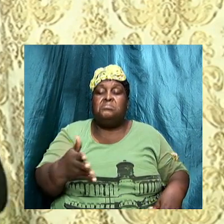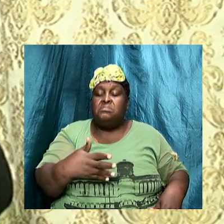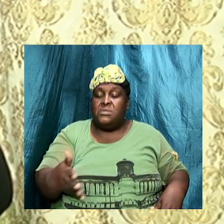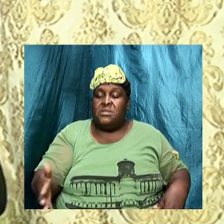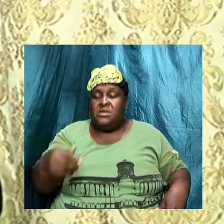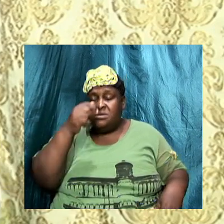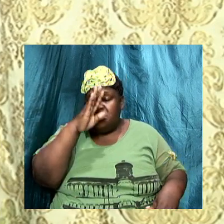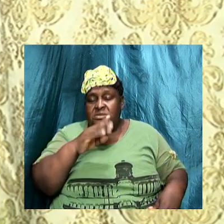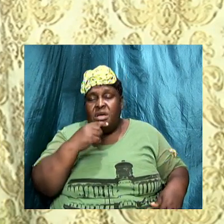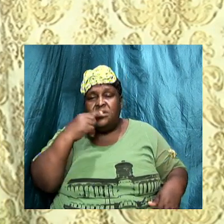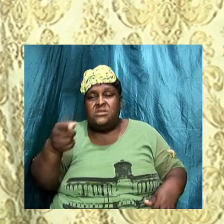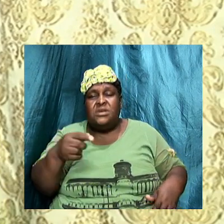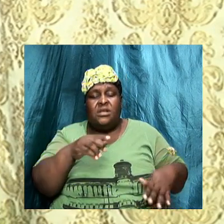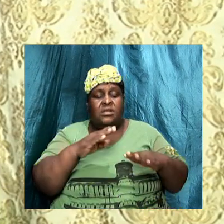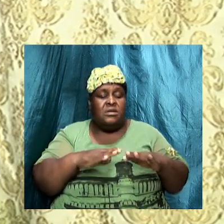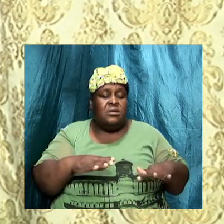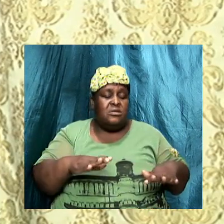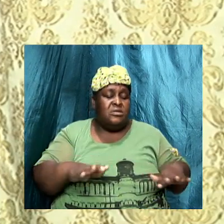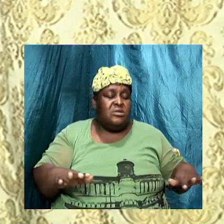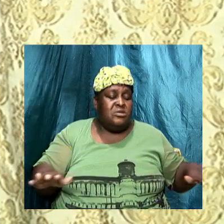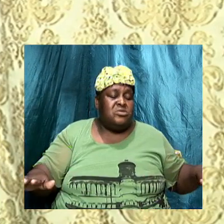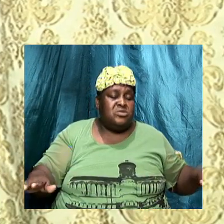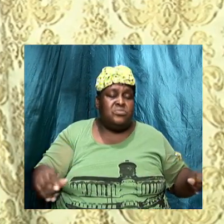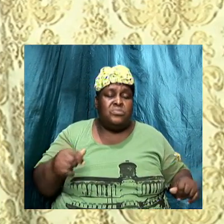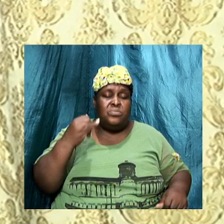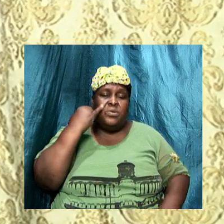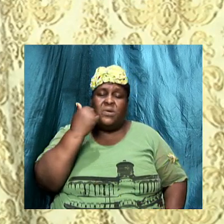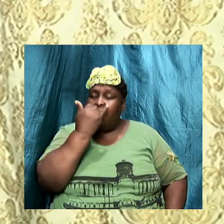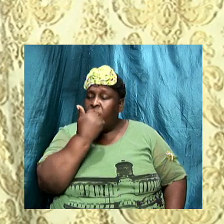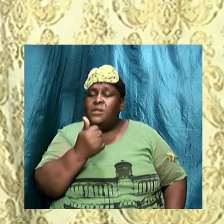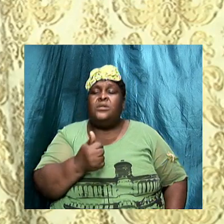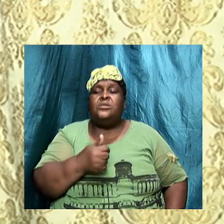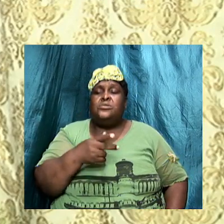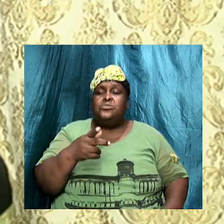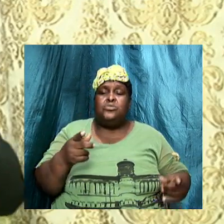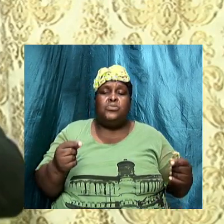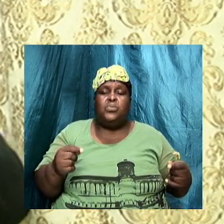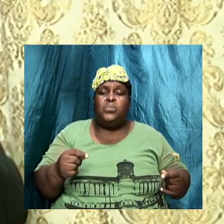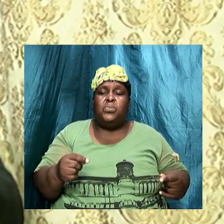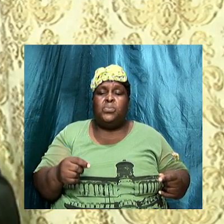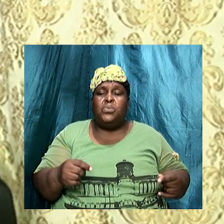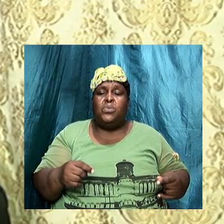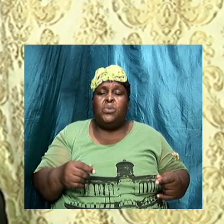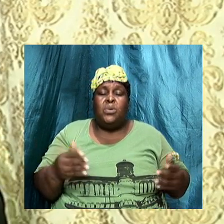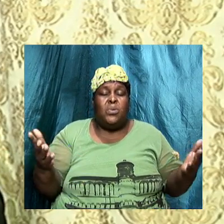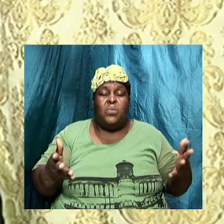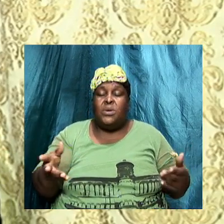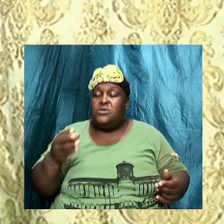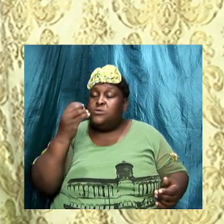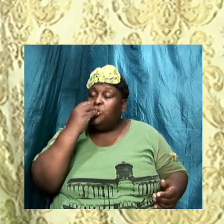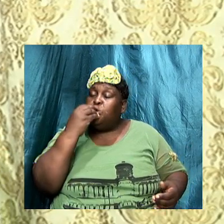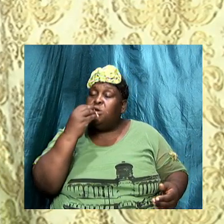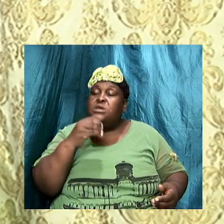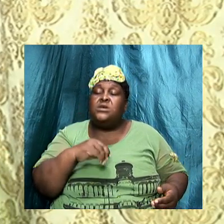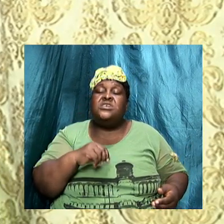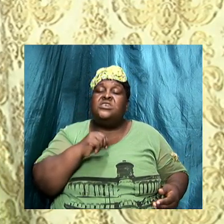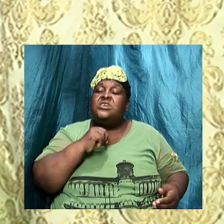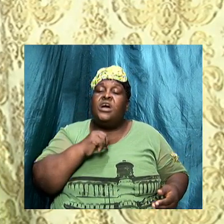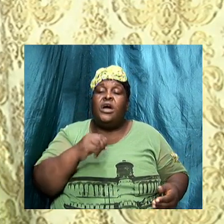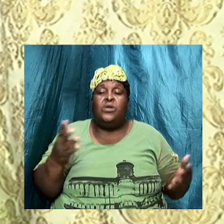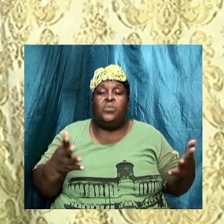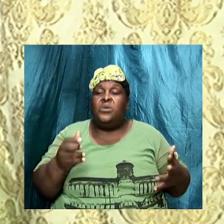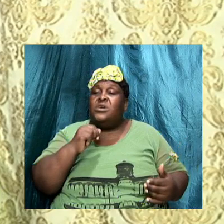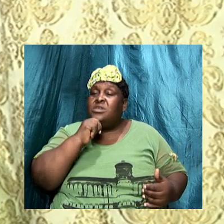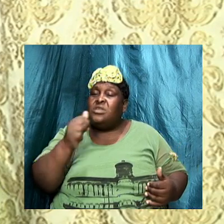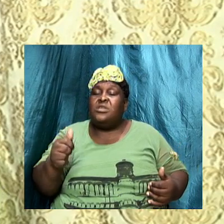the thing that he told them to eat and not to eat, and the way how they worship made them different